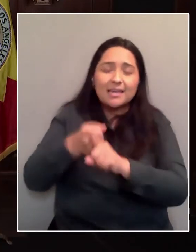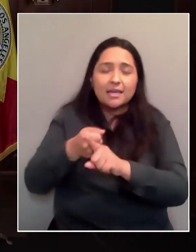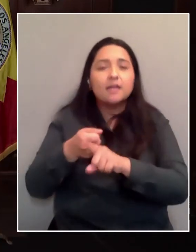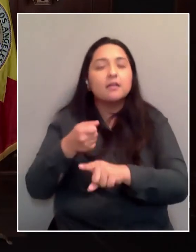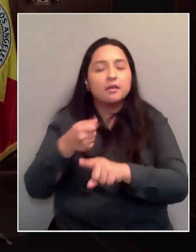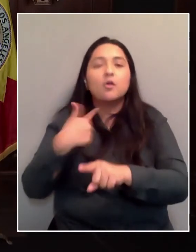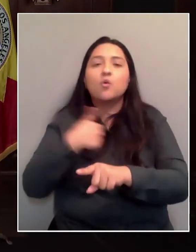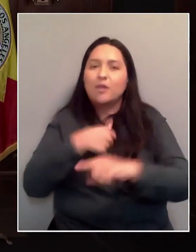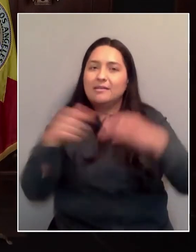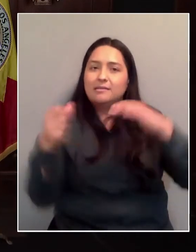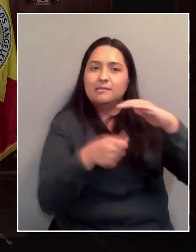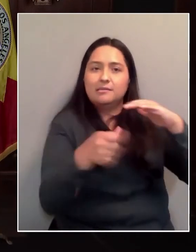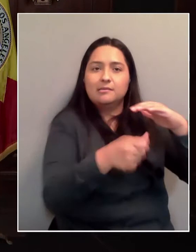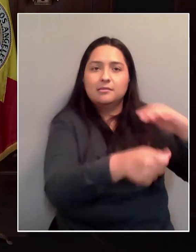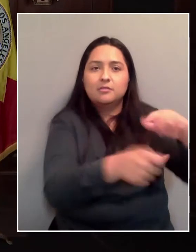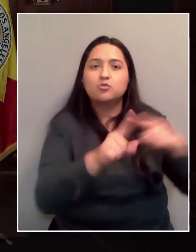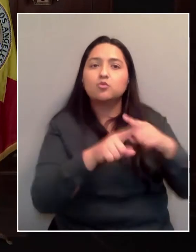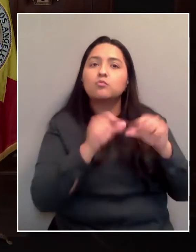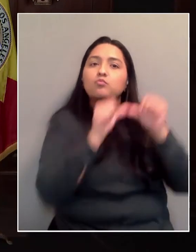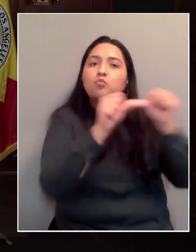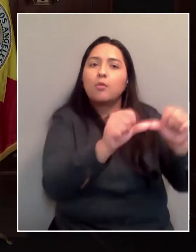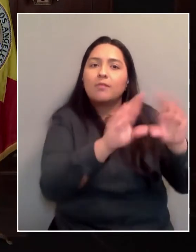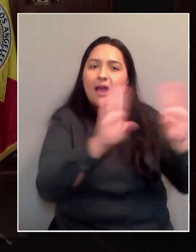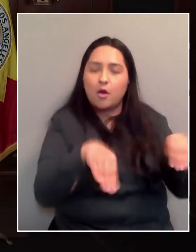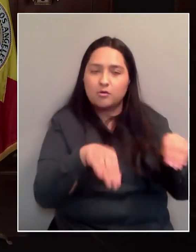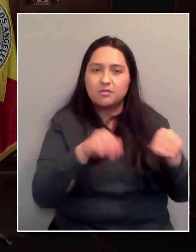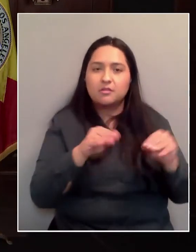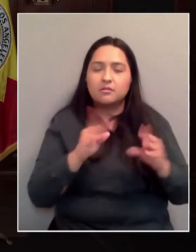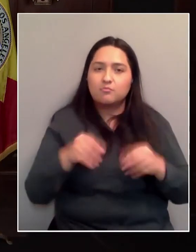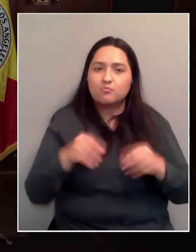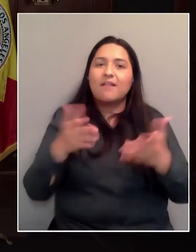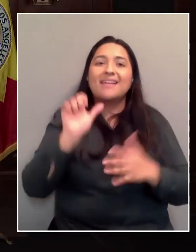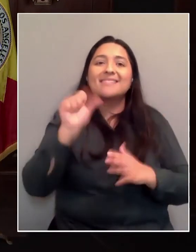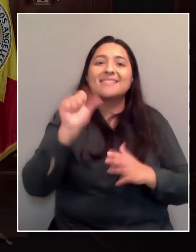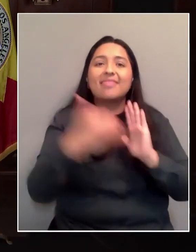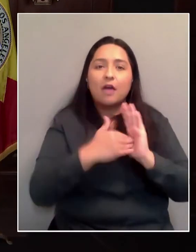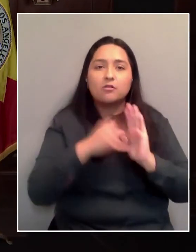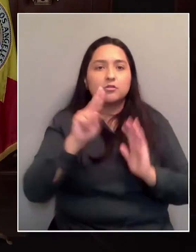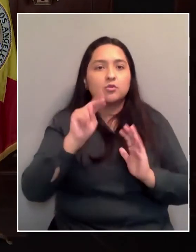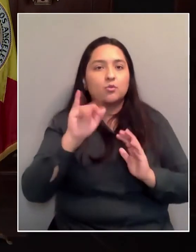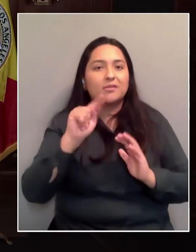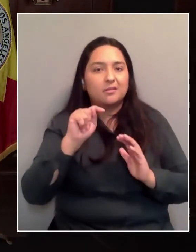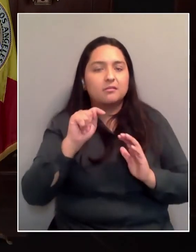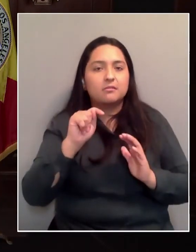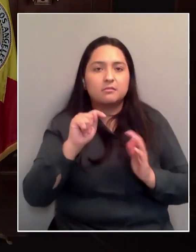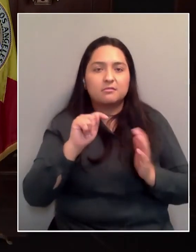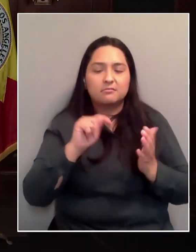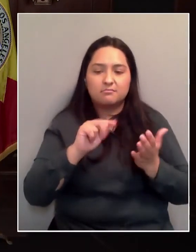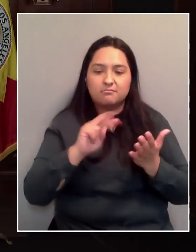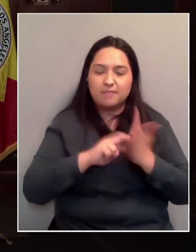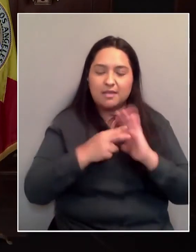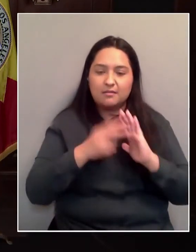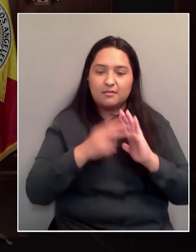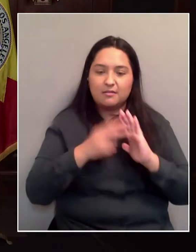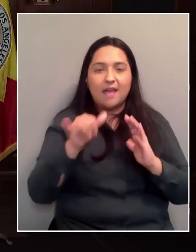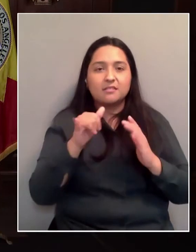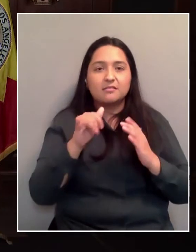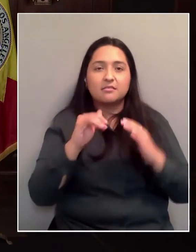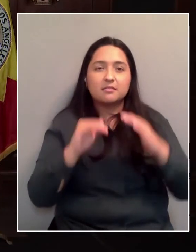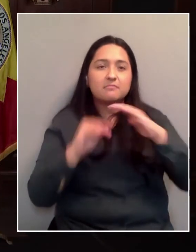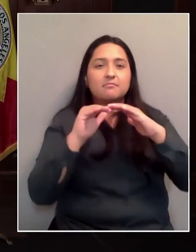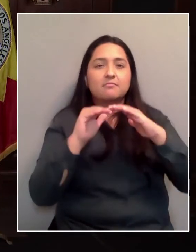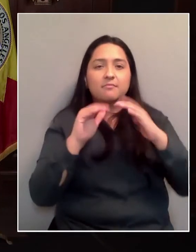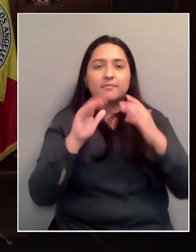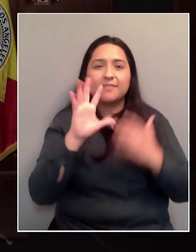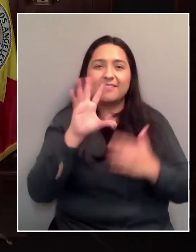accelerating and will provide 10,000 units. We'll be more than halfway to our 50% goal, five years